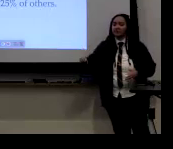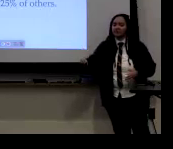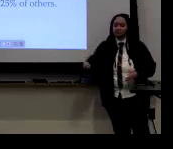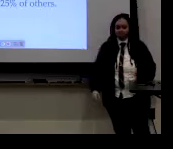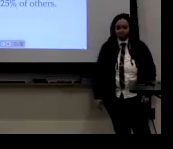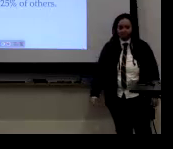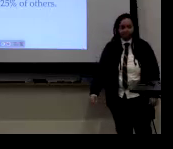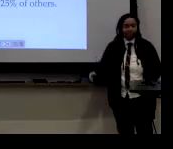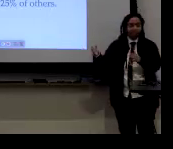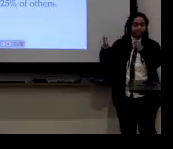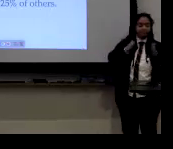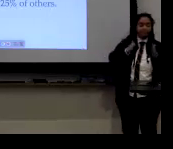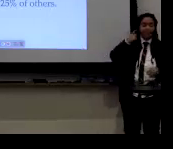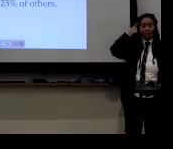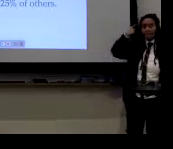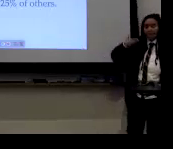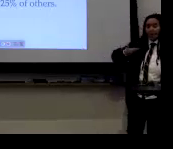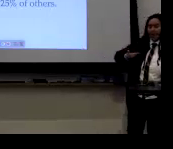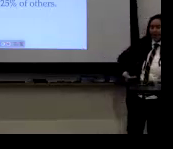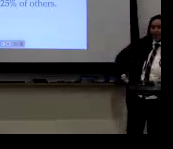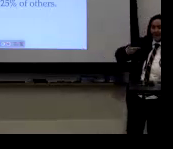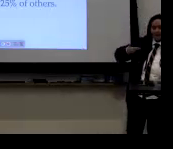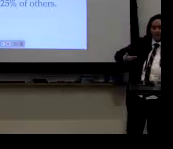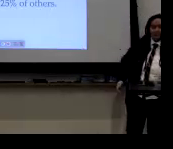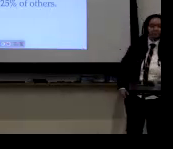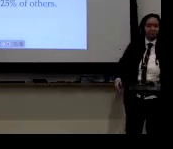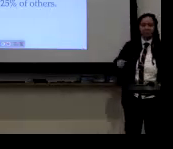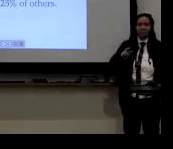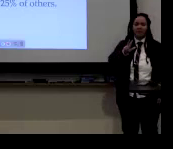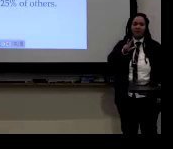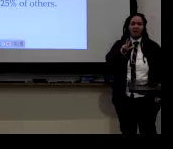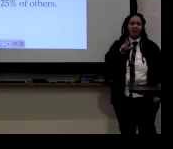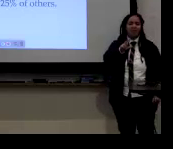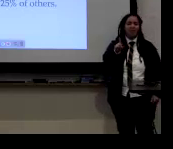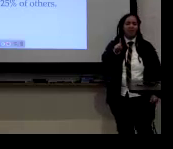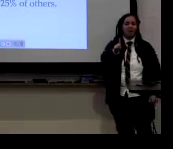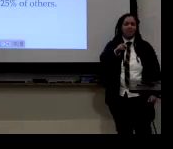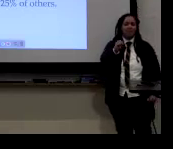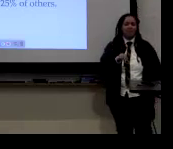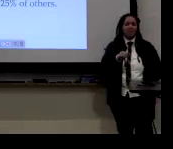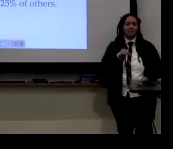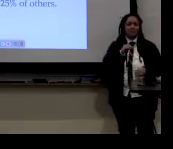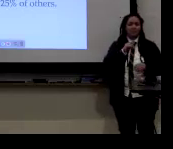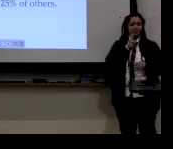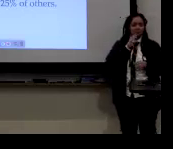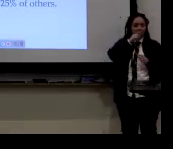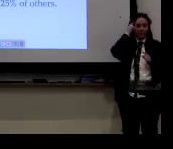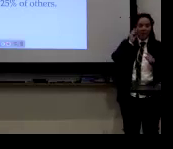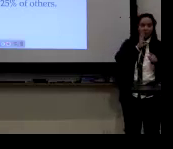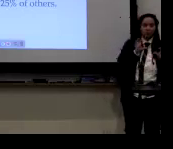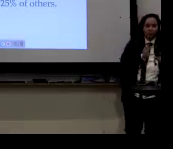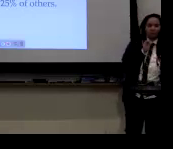racial groups was about 50%. And then the, the next variation, the I am variation, it was